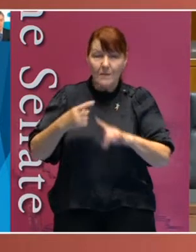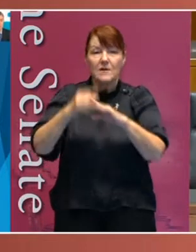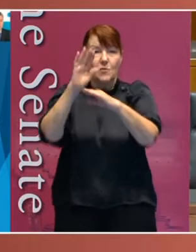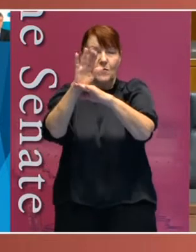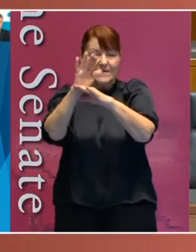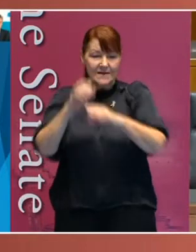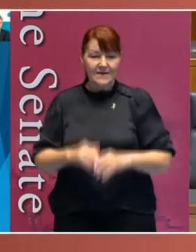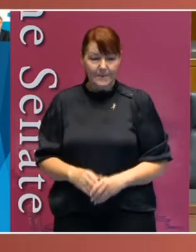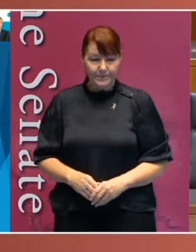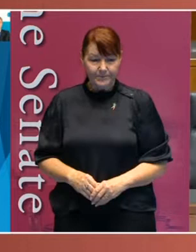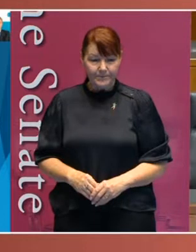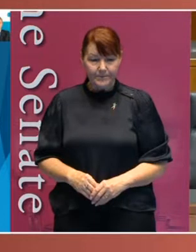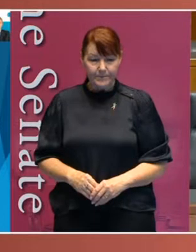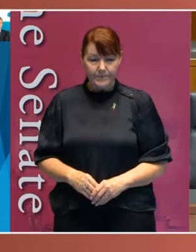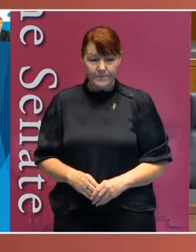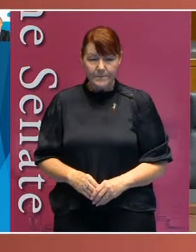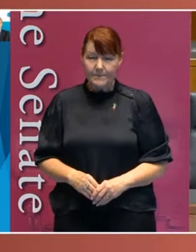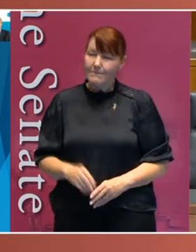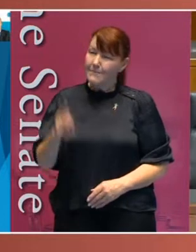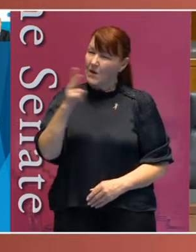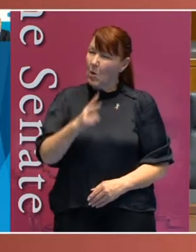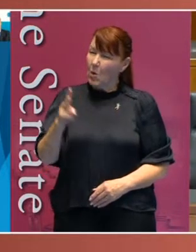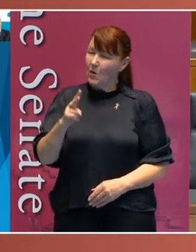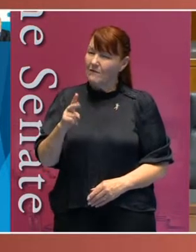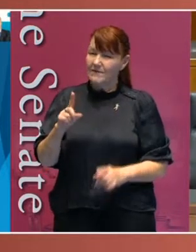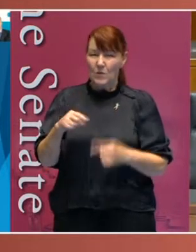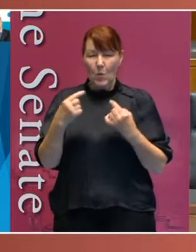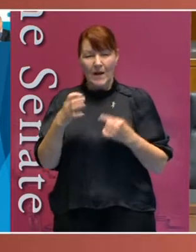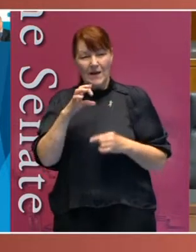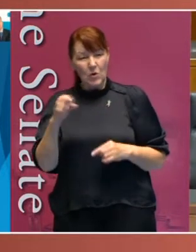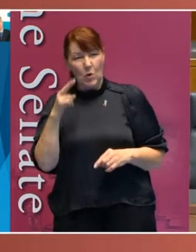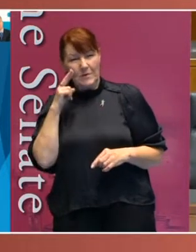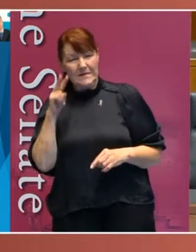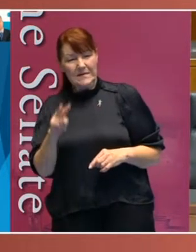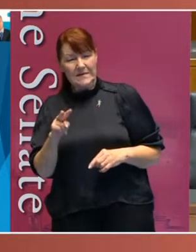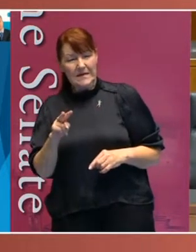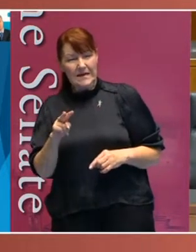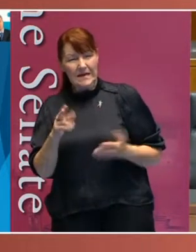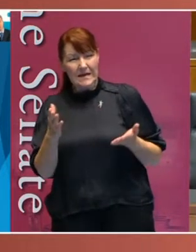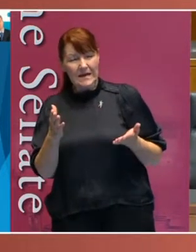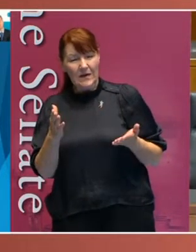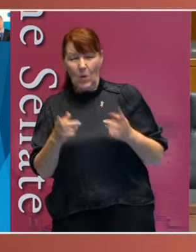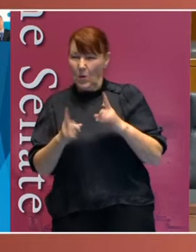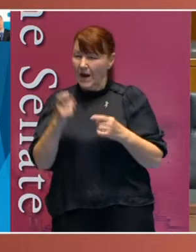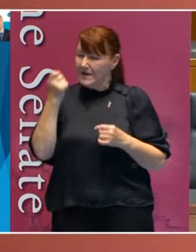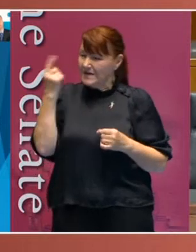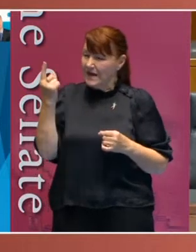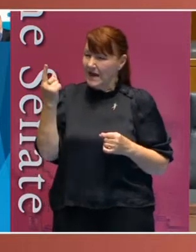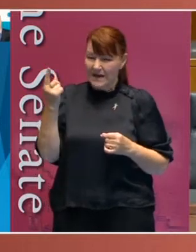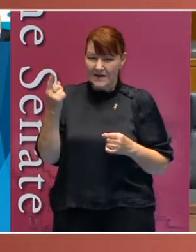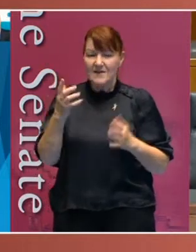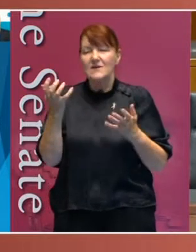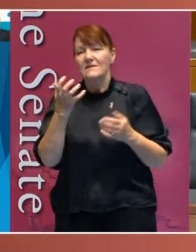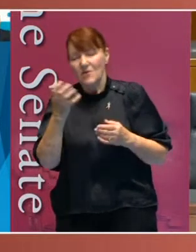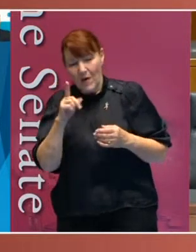But what's not often appreciated is that it's not just what, sorry,